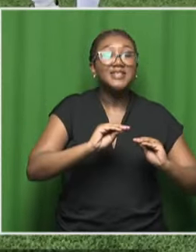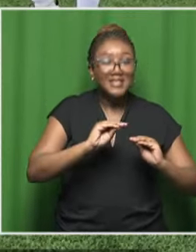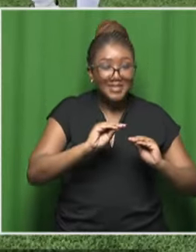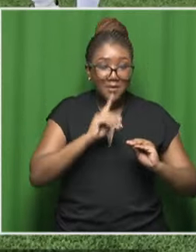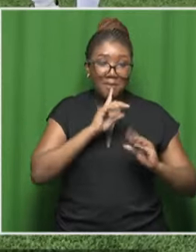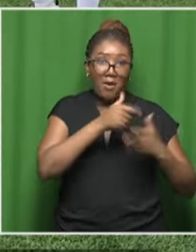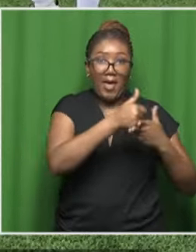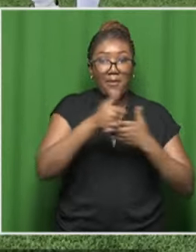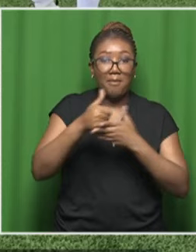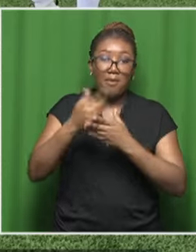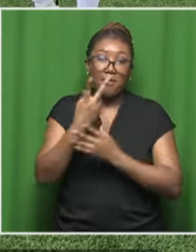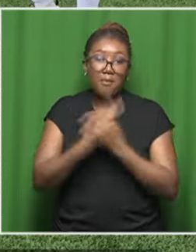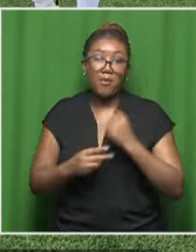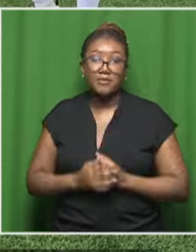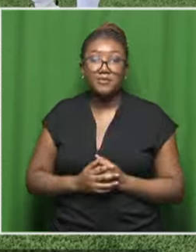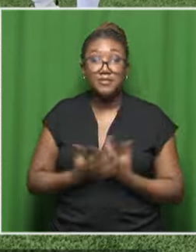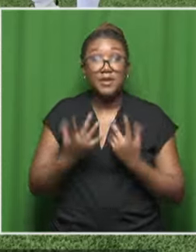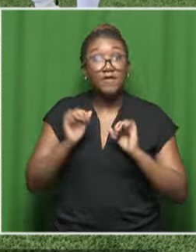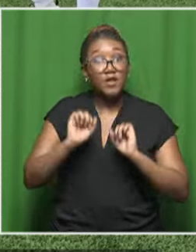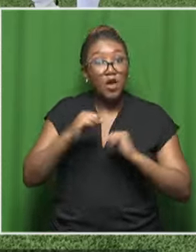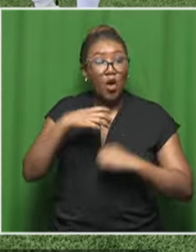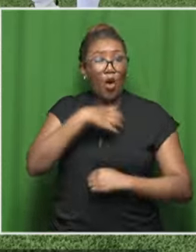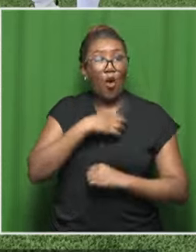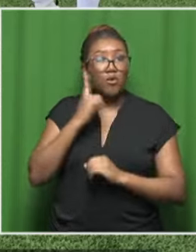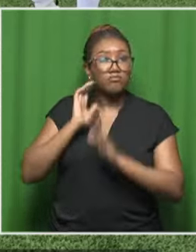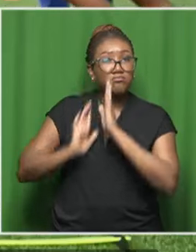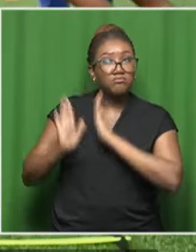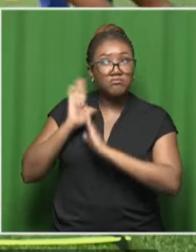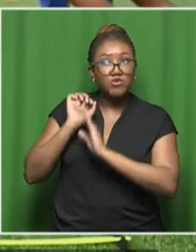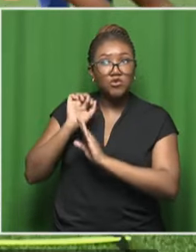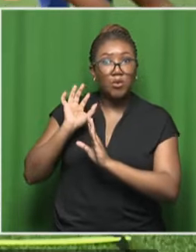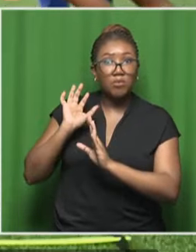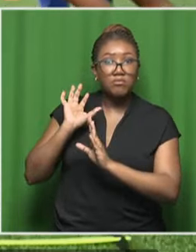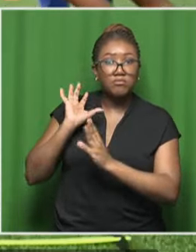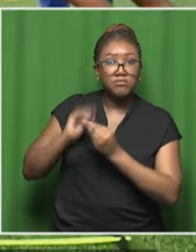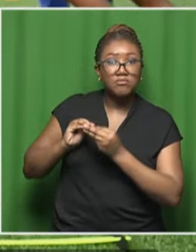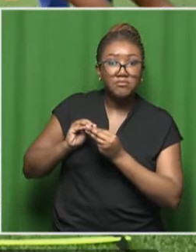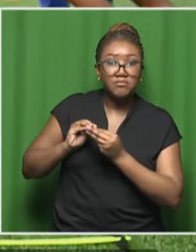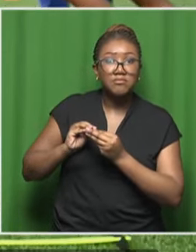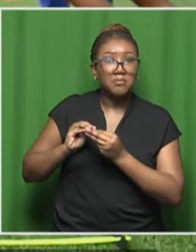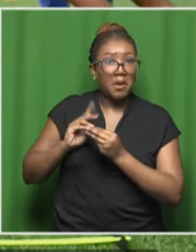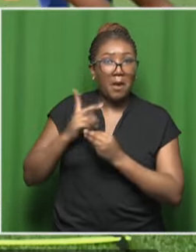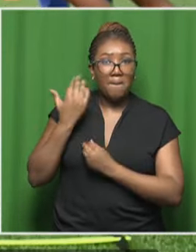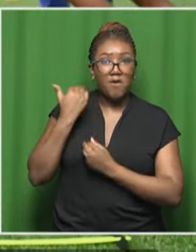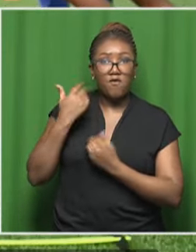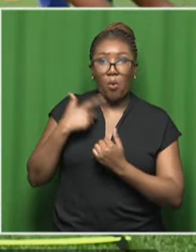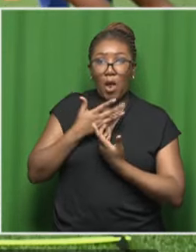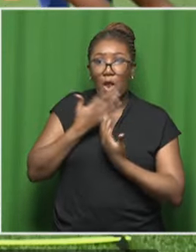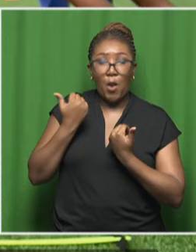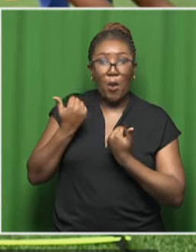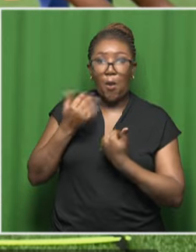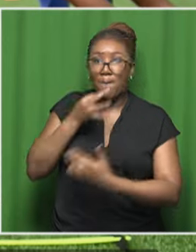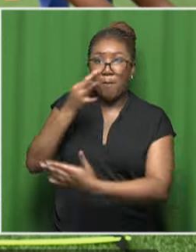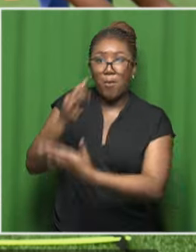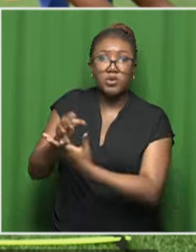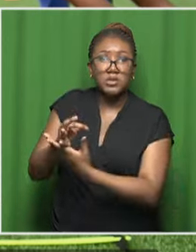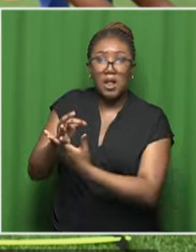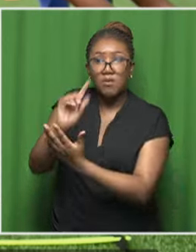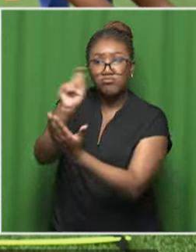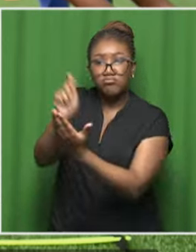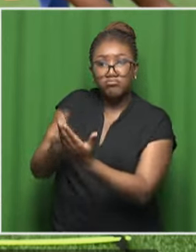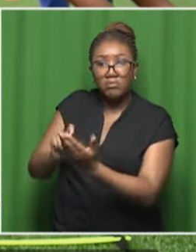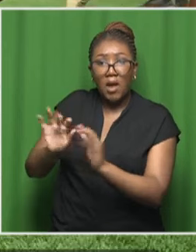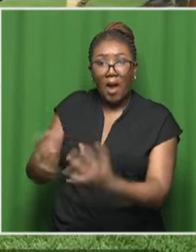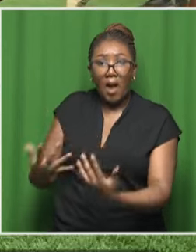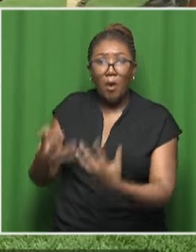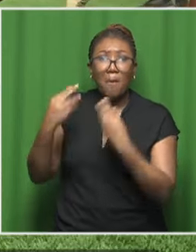your own journey and your own path as a footballer, how you don't know how to write up a proposal. you need to do is play football. Speak to